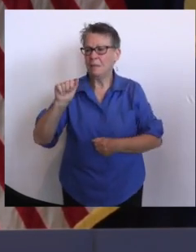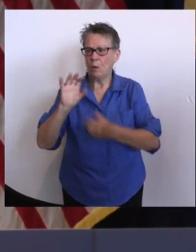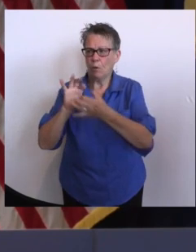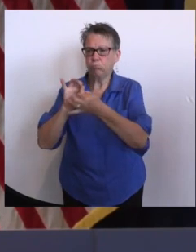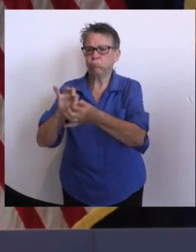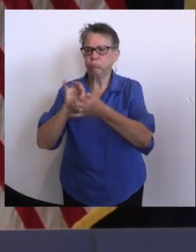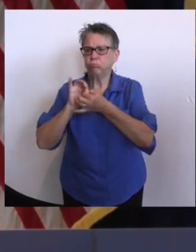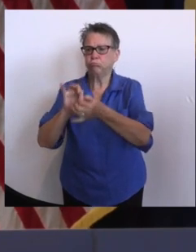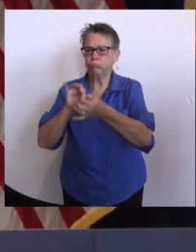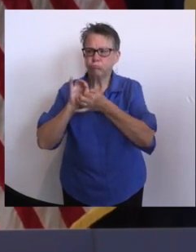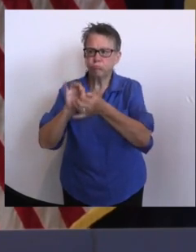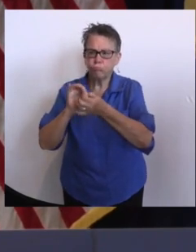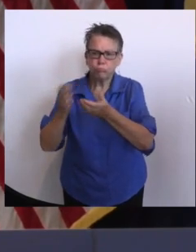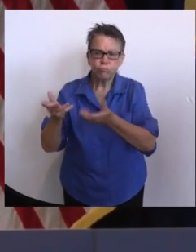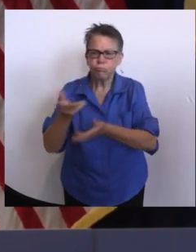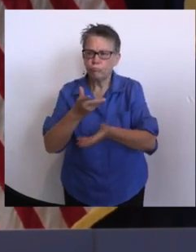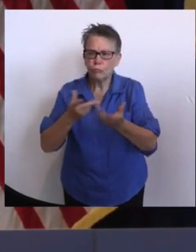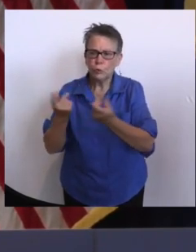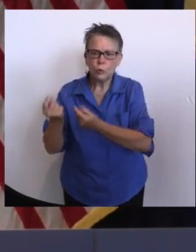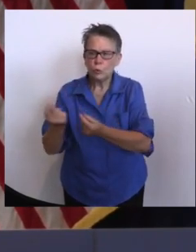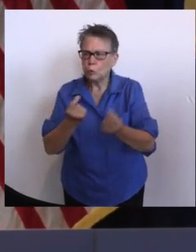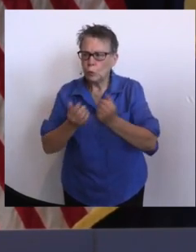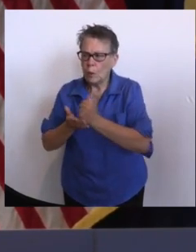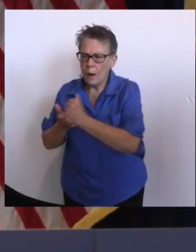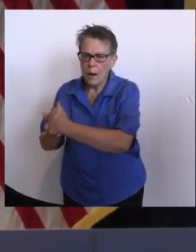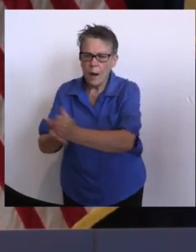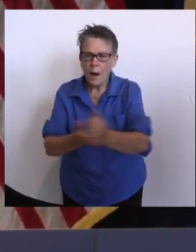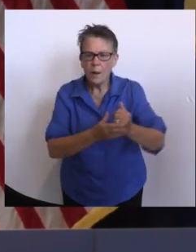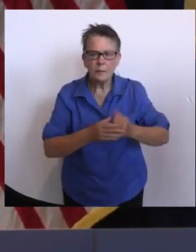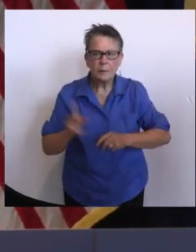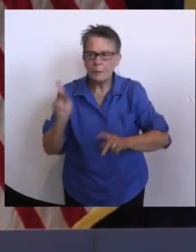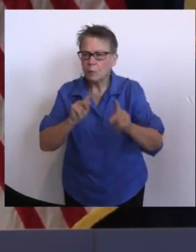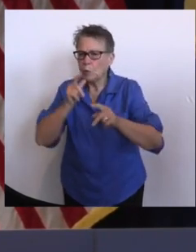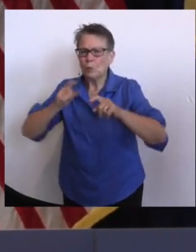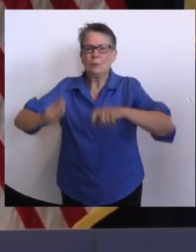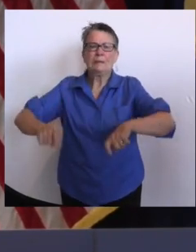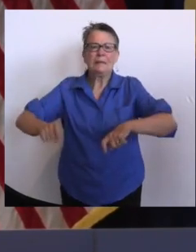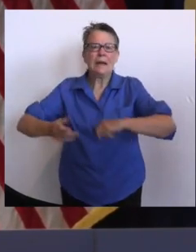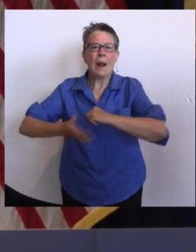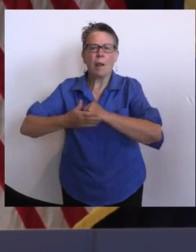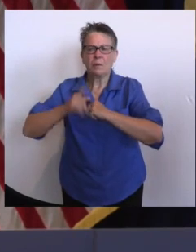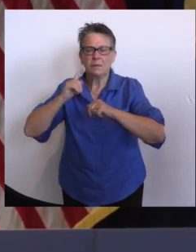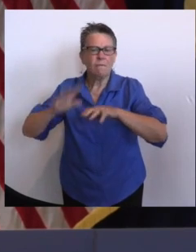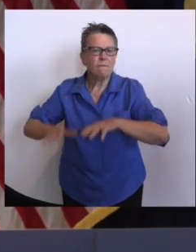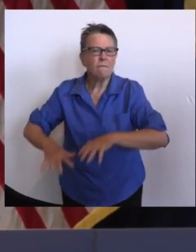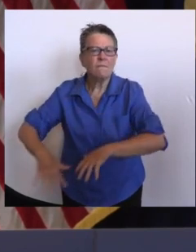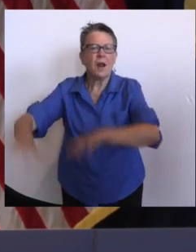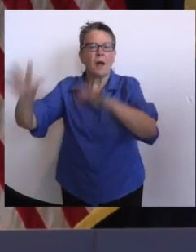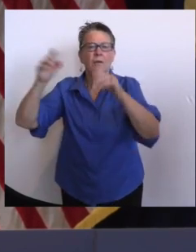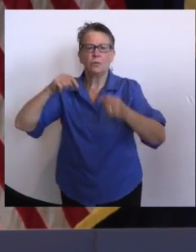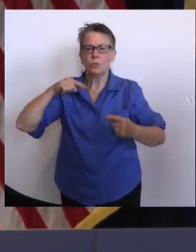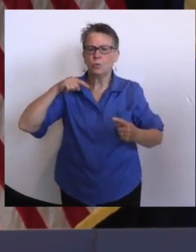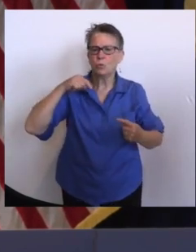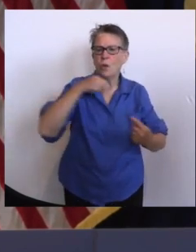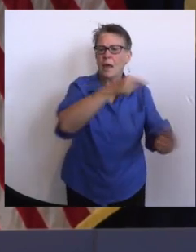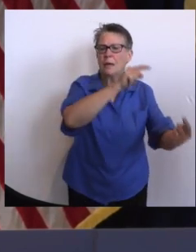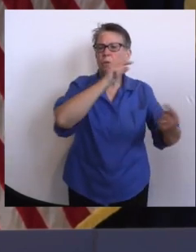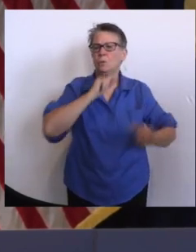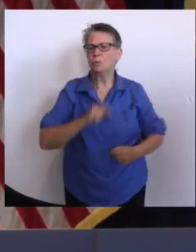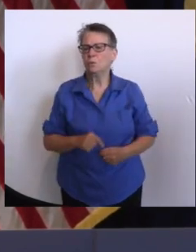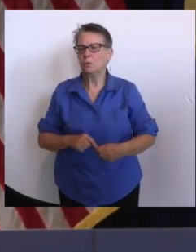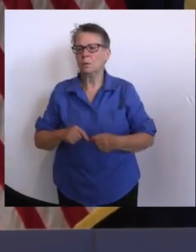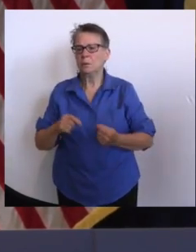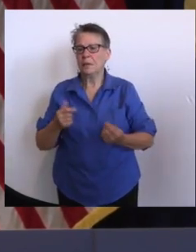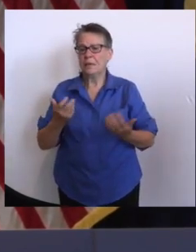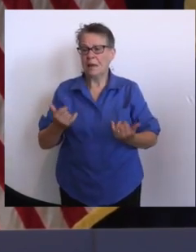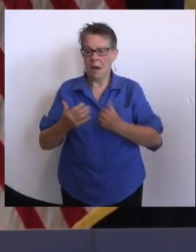to make sure we get assistance to our residents as quickly as possible. In all of those 11 impacted counties, or at least